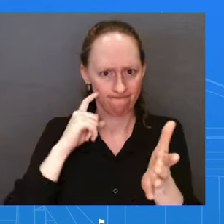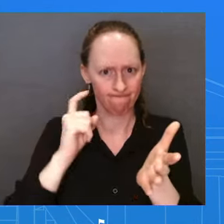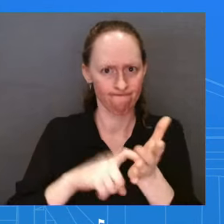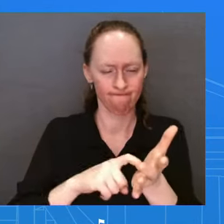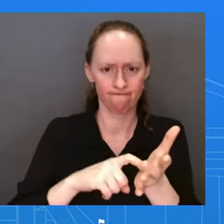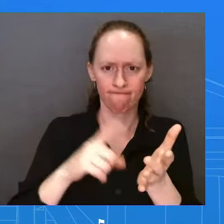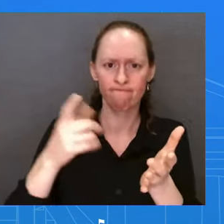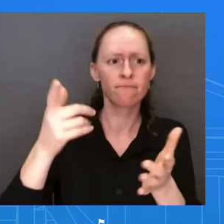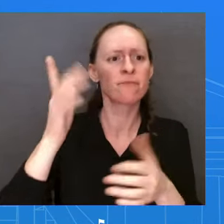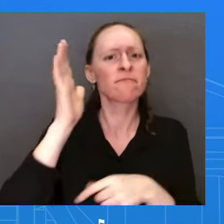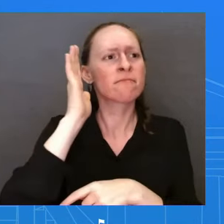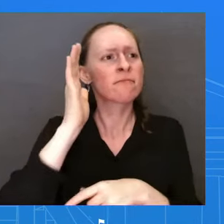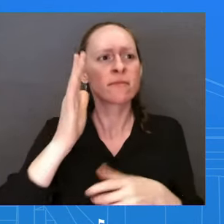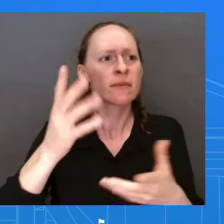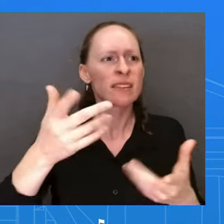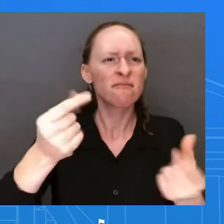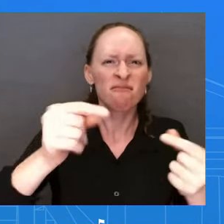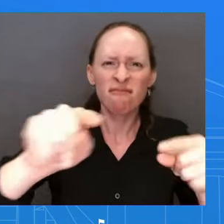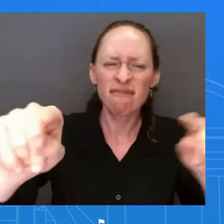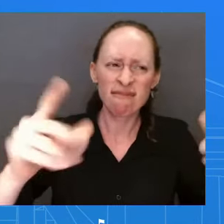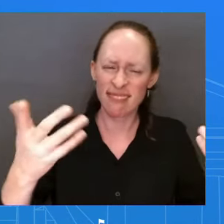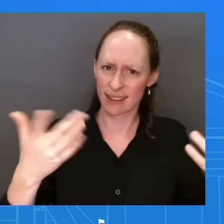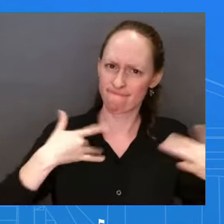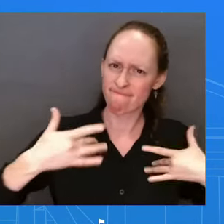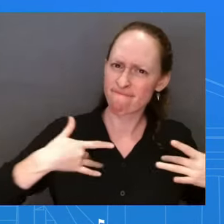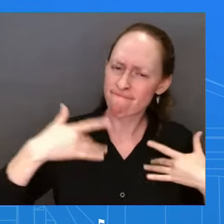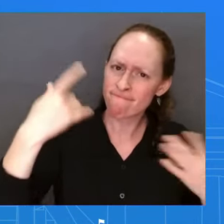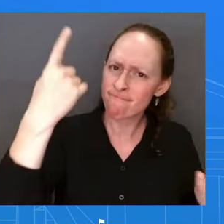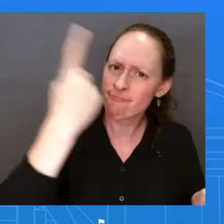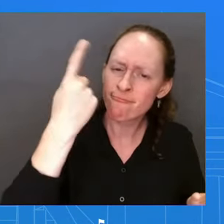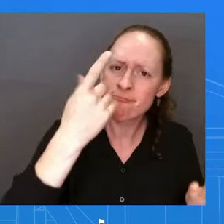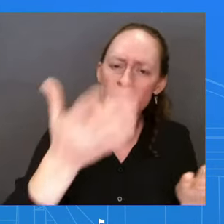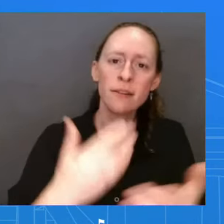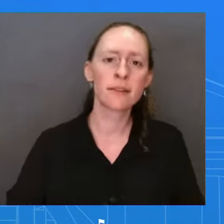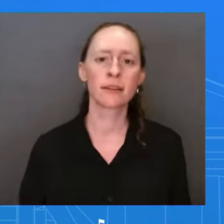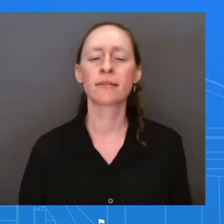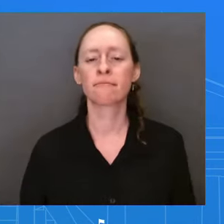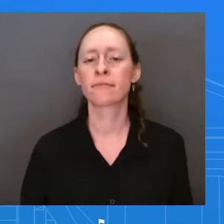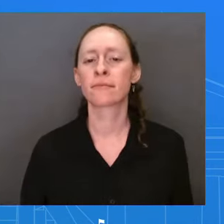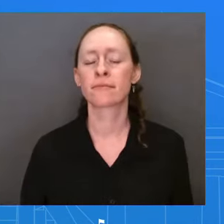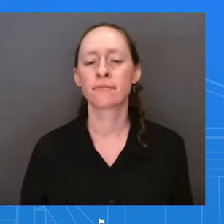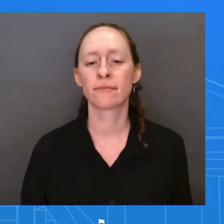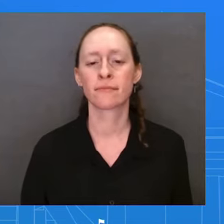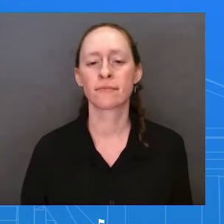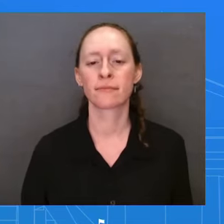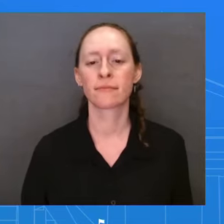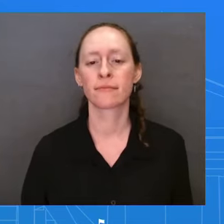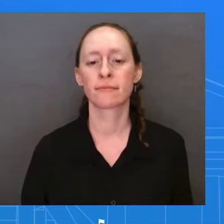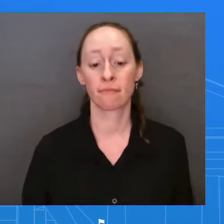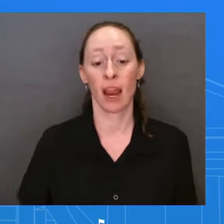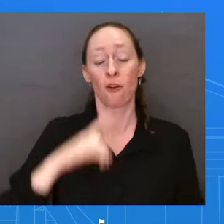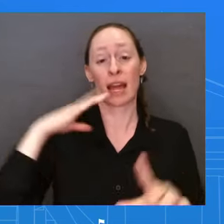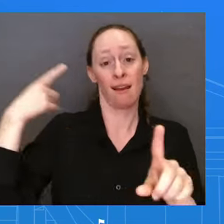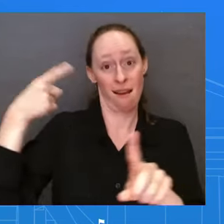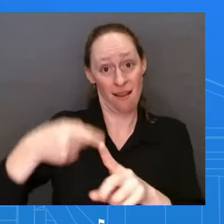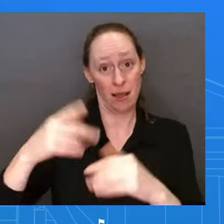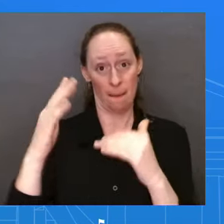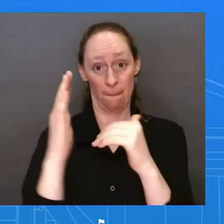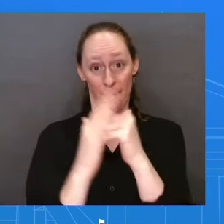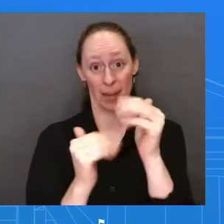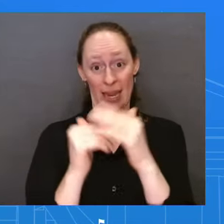terms of commercial real estate, this is obviously an area that we've been tracking closely.